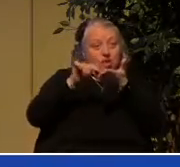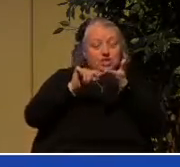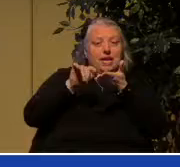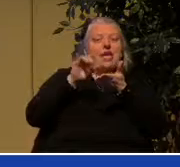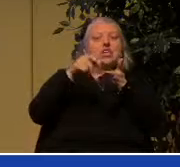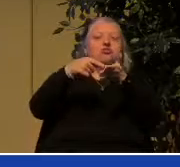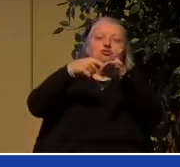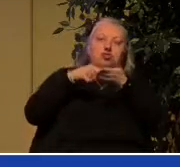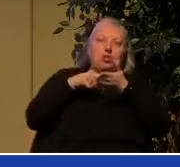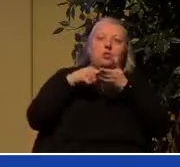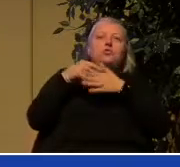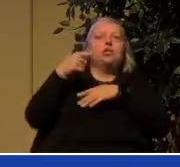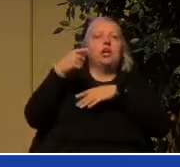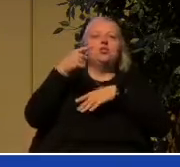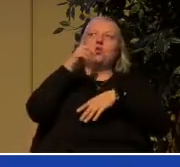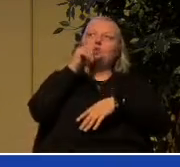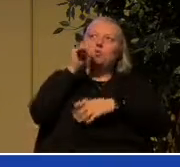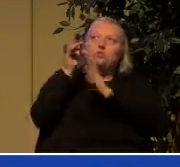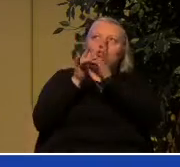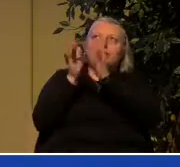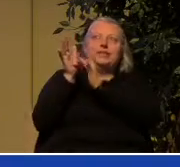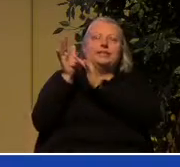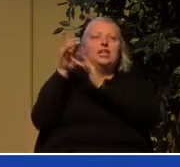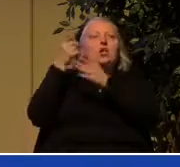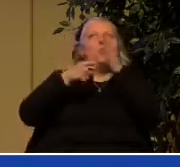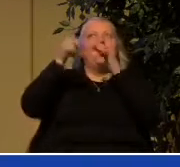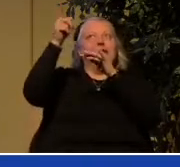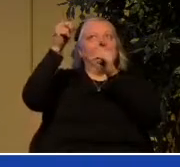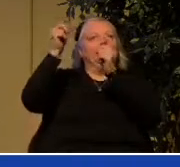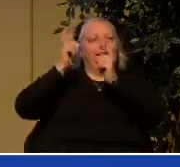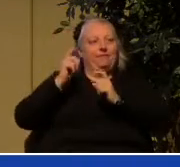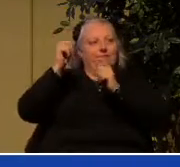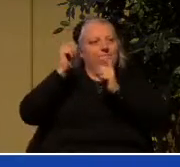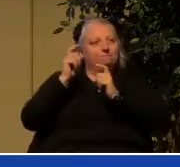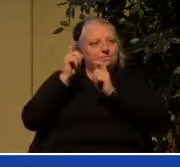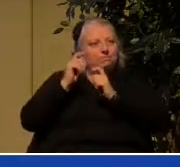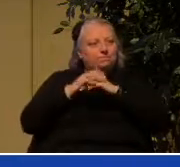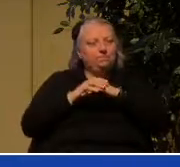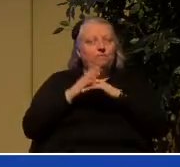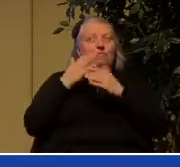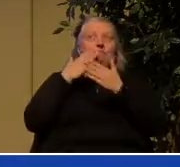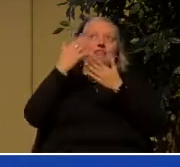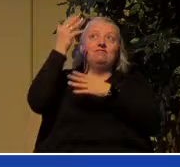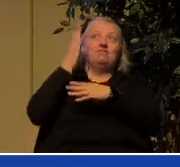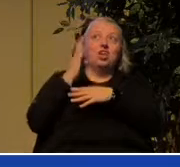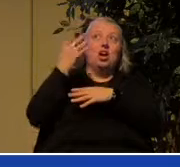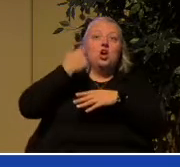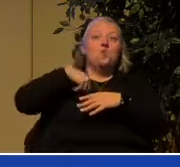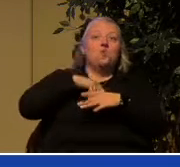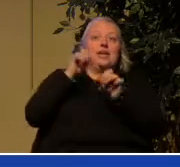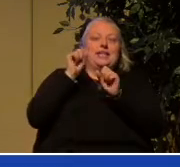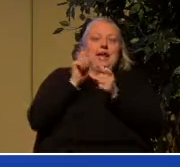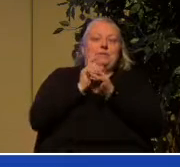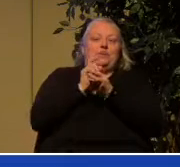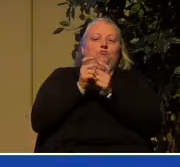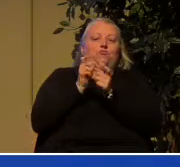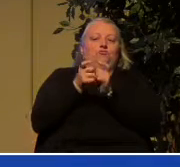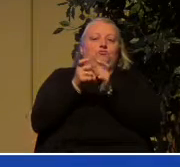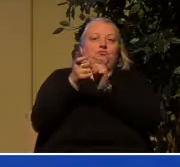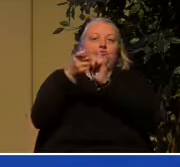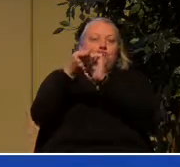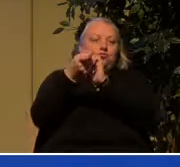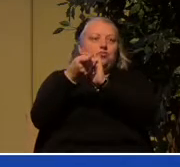so that thank God from glory to glory we can be transformed until one day we stand before him